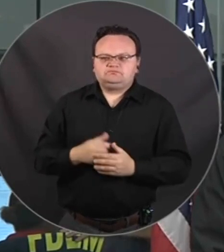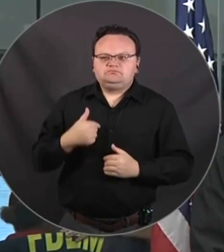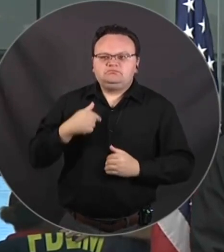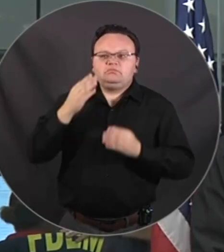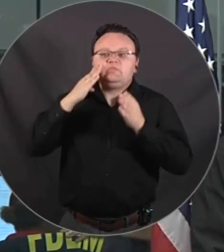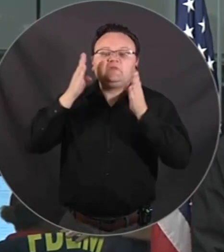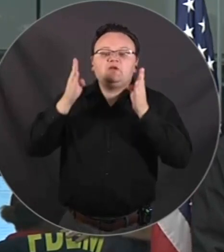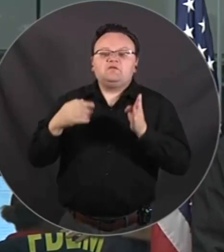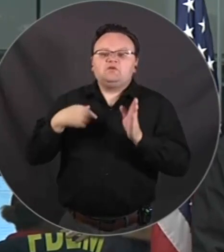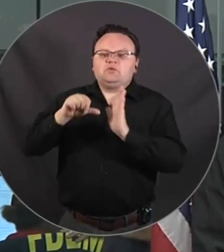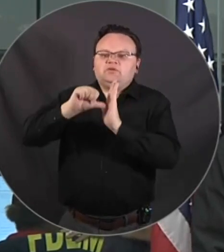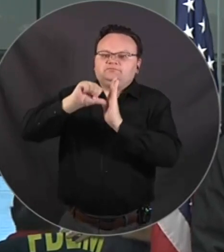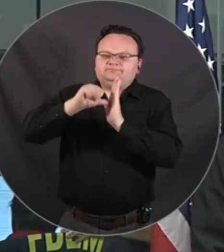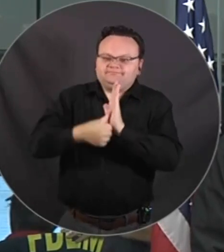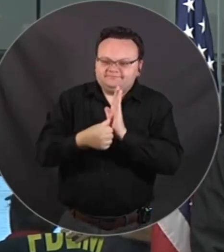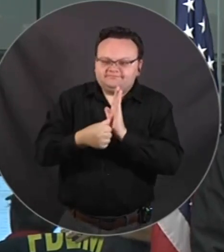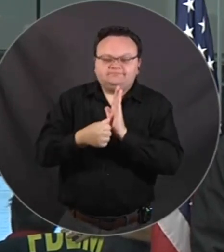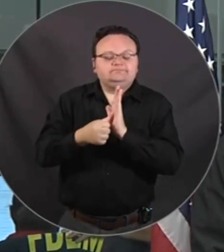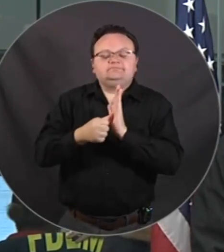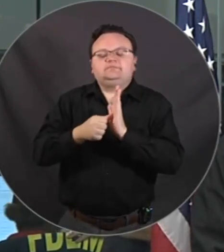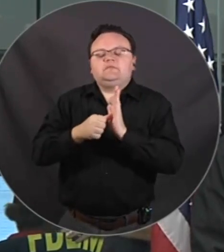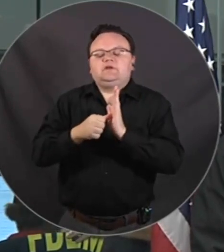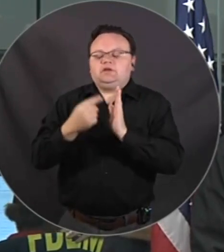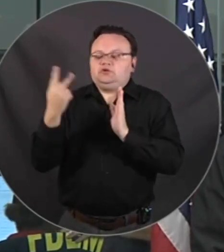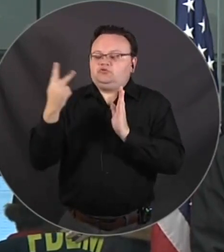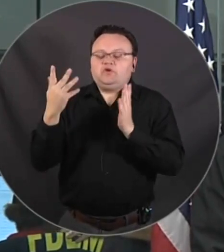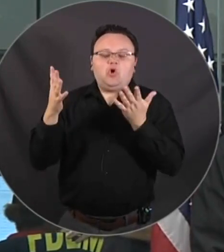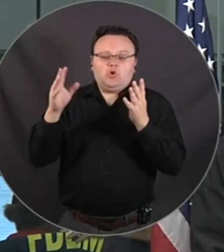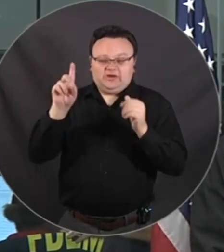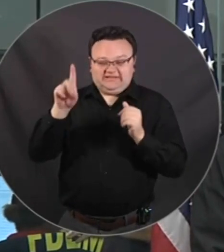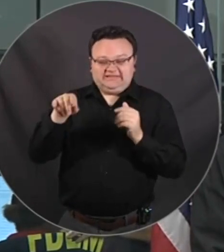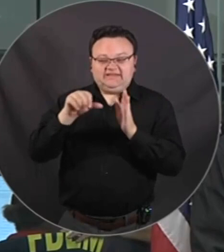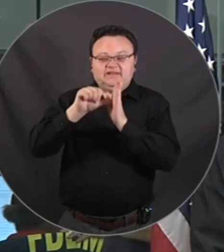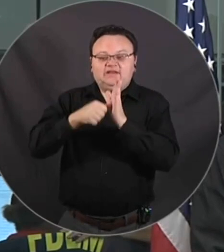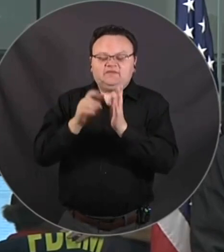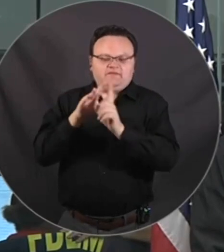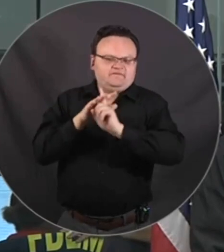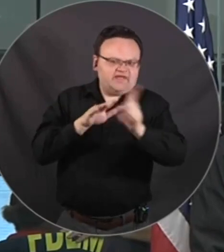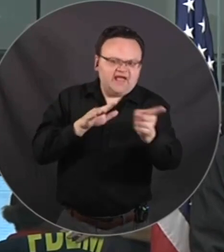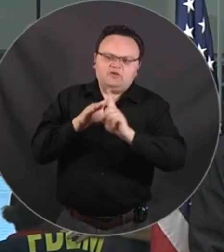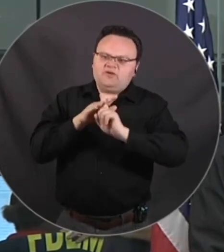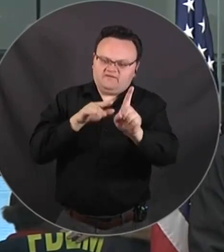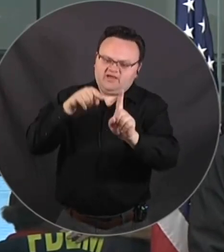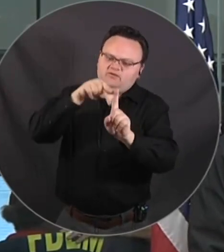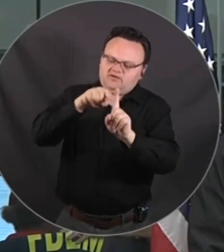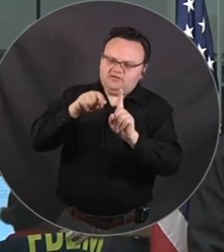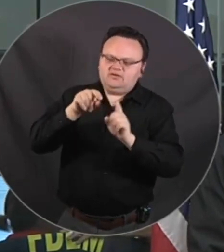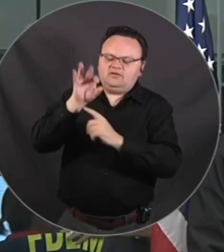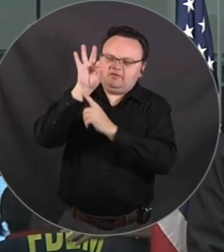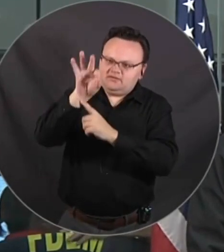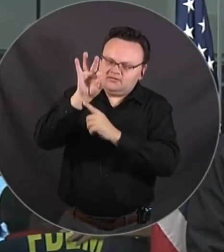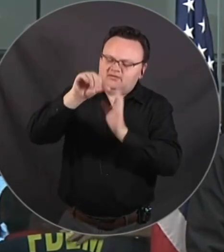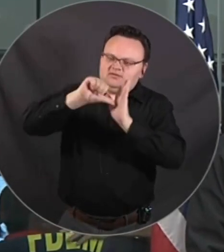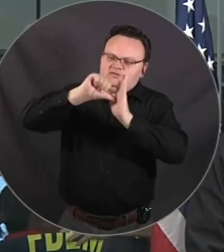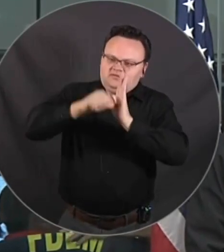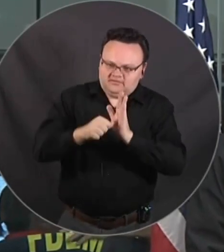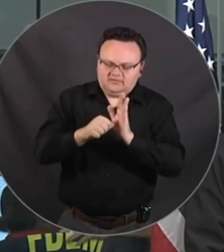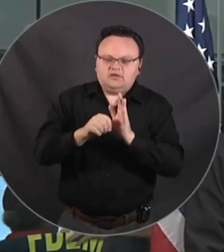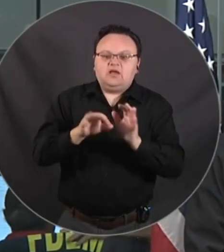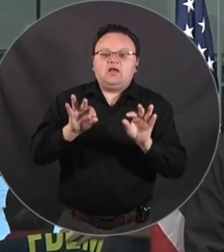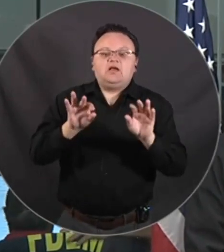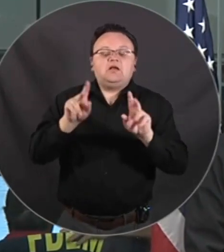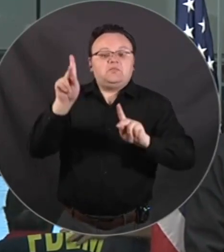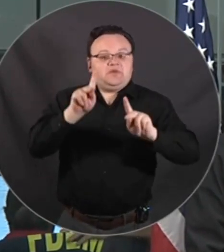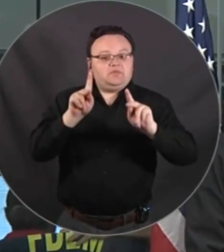hard. Evacuate, evacuate, evacuate. If you need power, please evacuate. So it seems that people have heeded that call